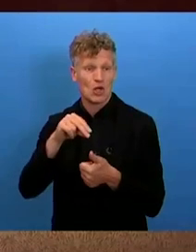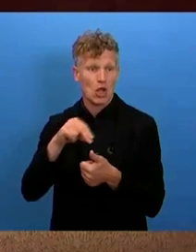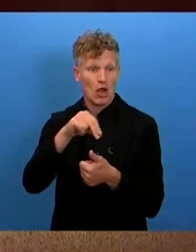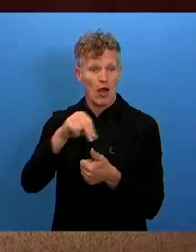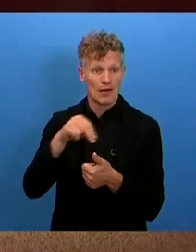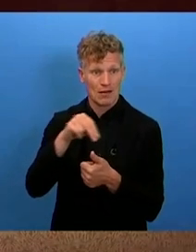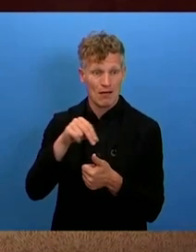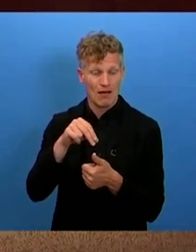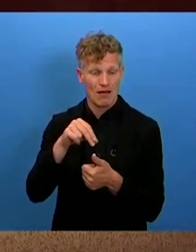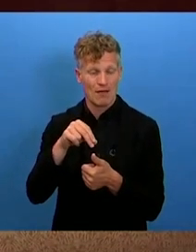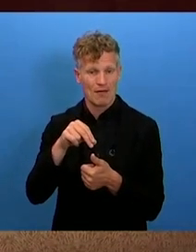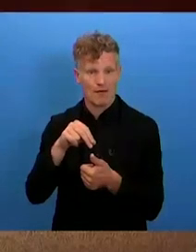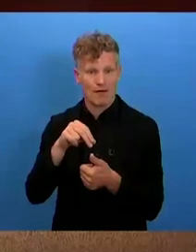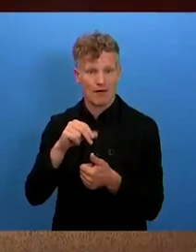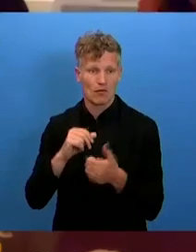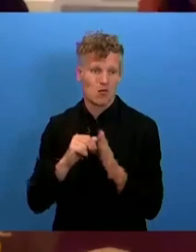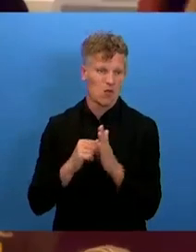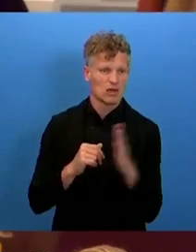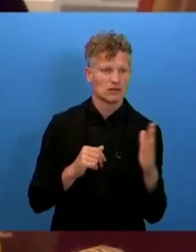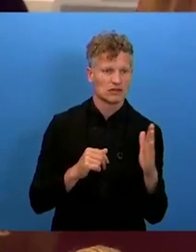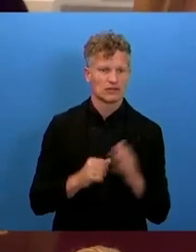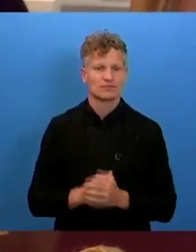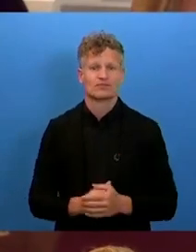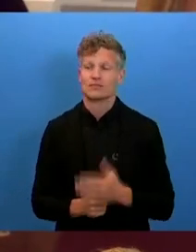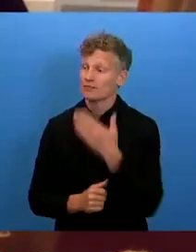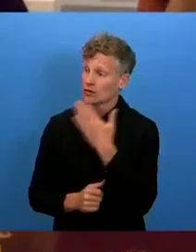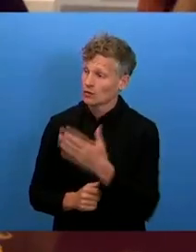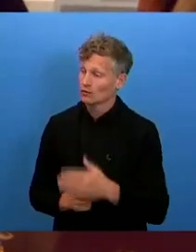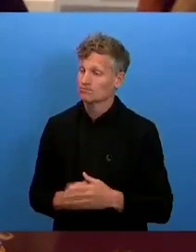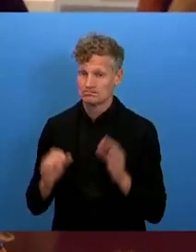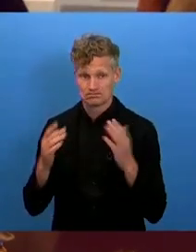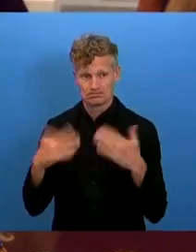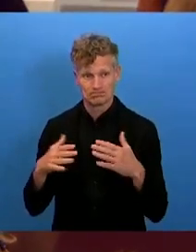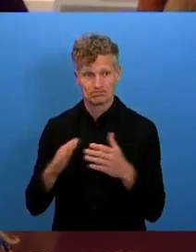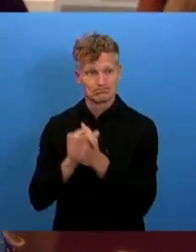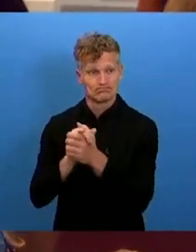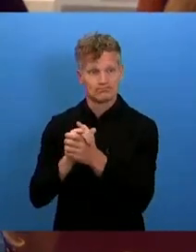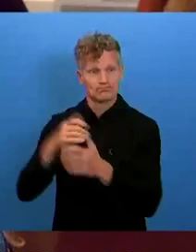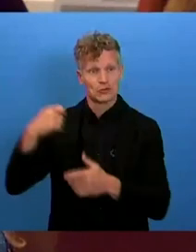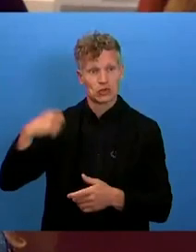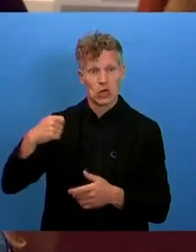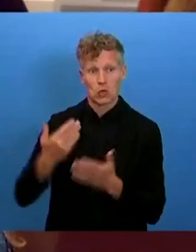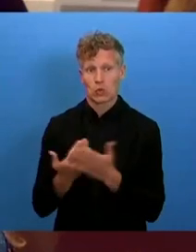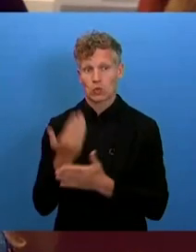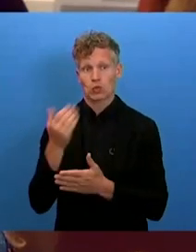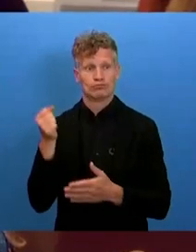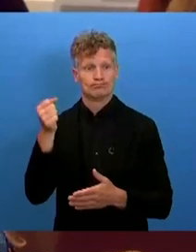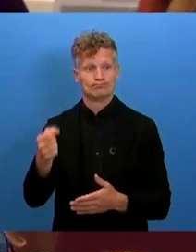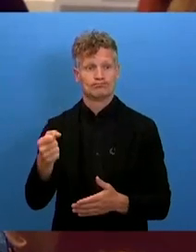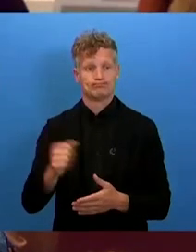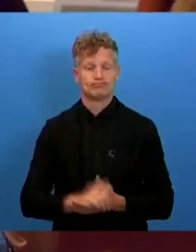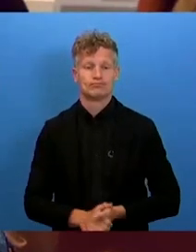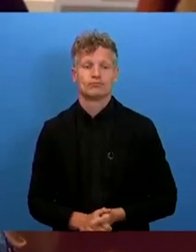Thank you, Chair. I'd like to congratulate you on your election. For many decades, we have all worked together